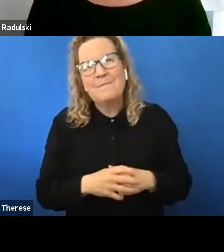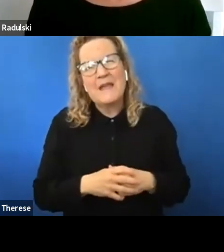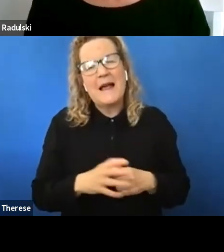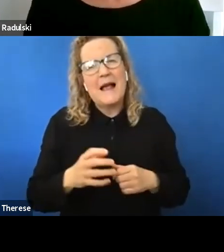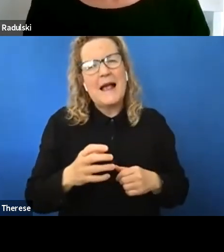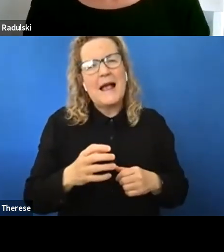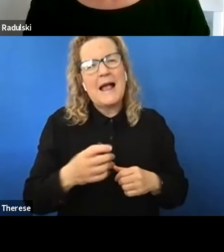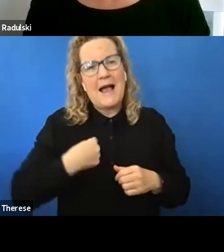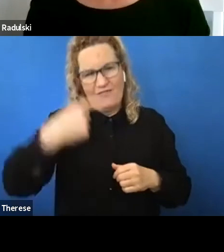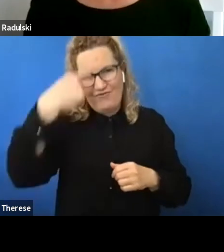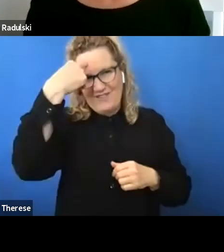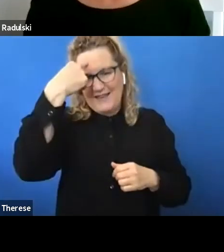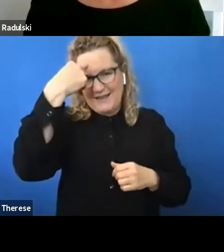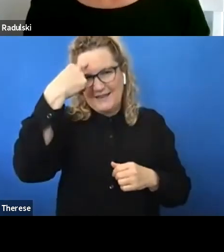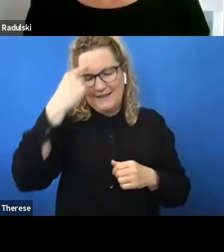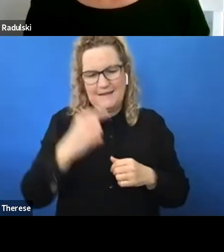i think there can be